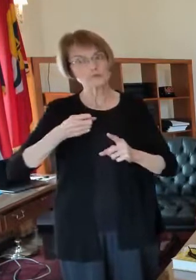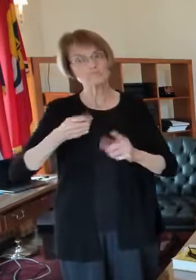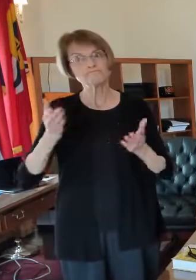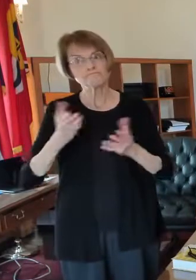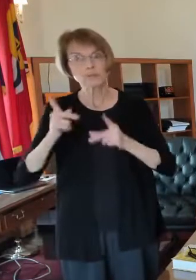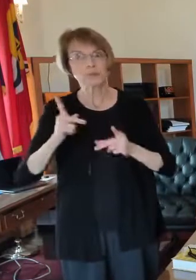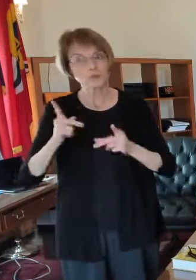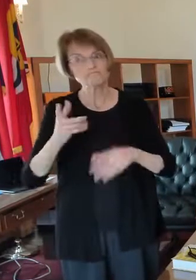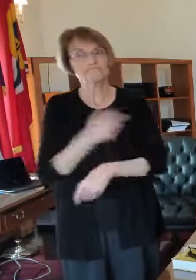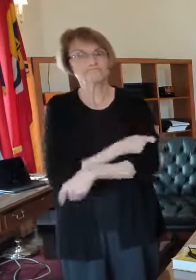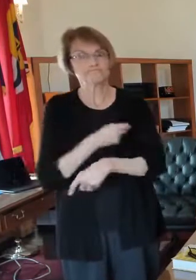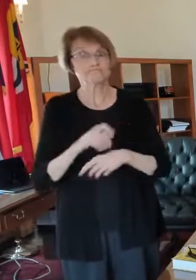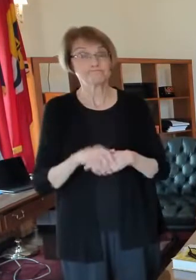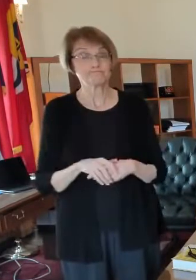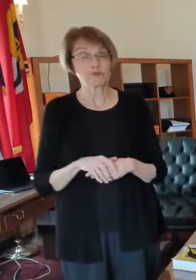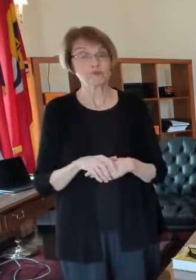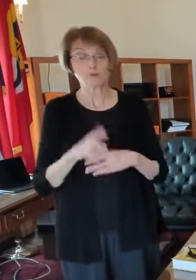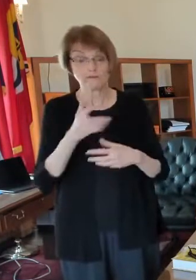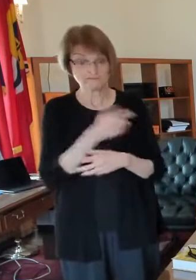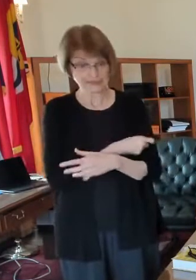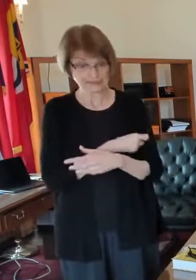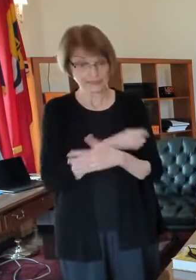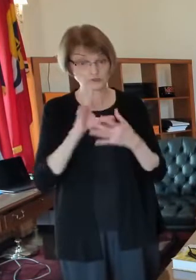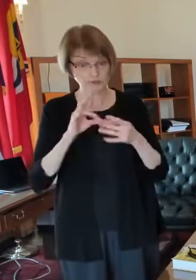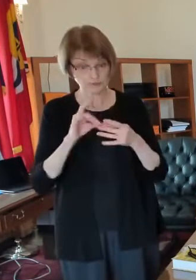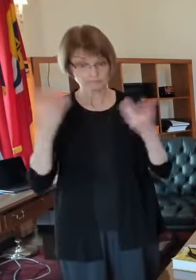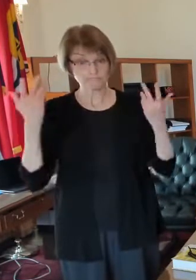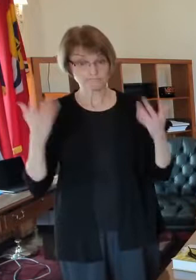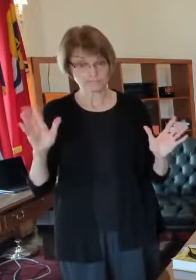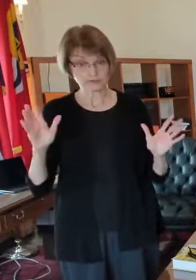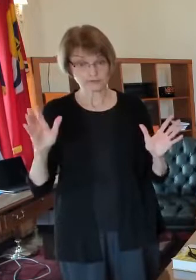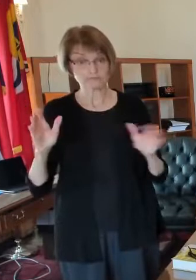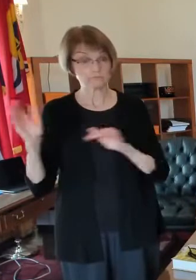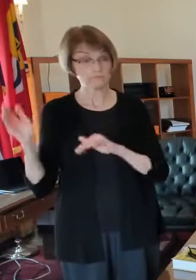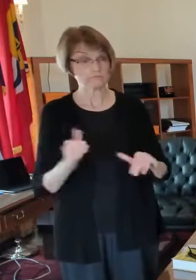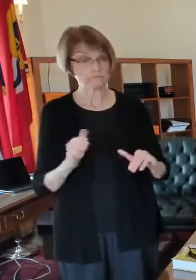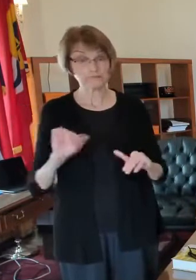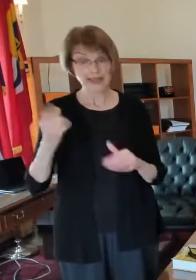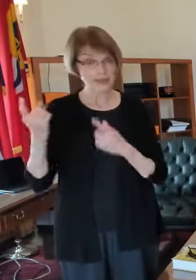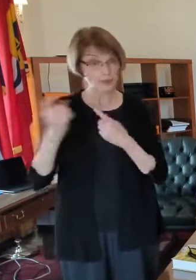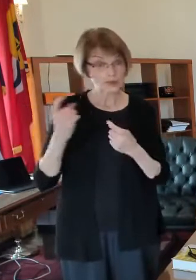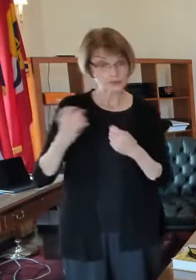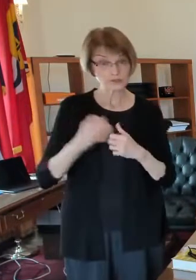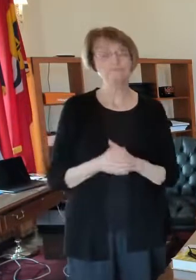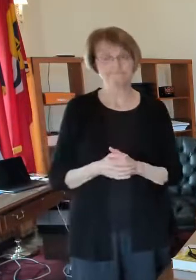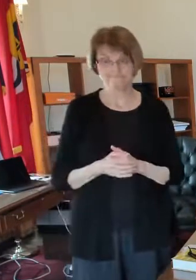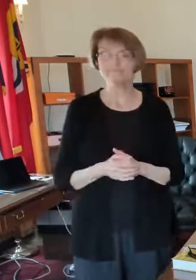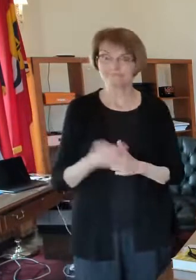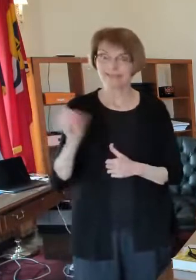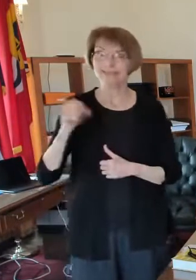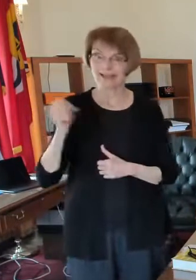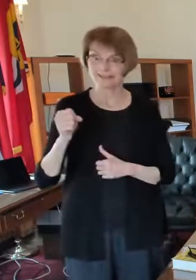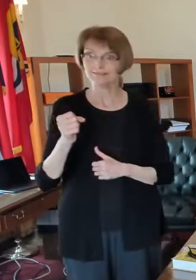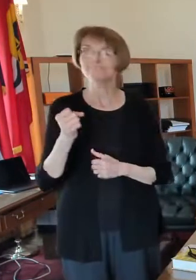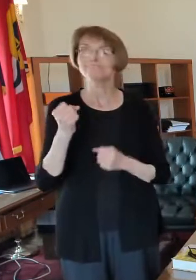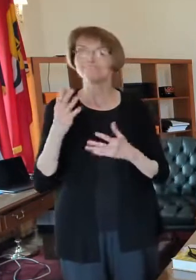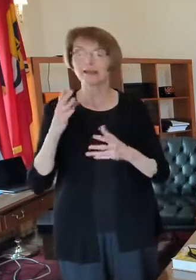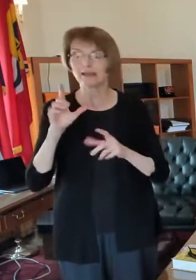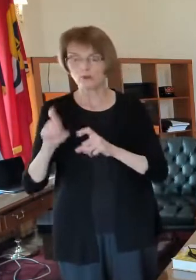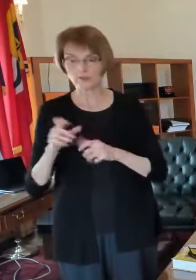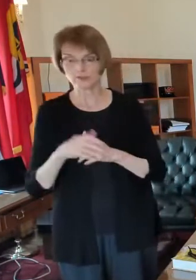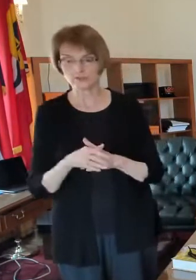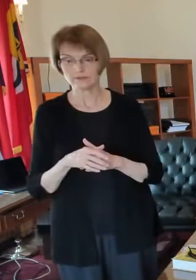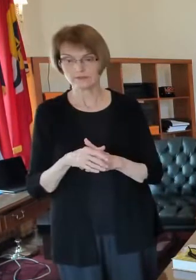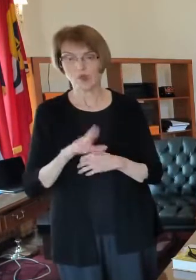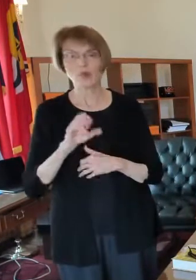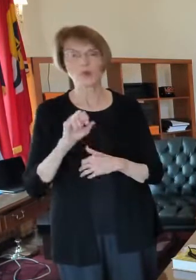that's vaccinations um do we have questions quite a few quite a few took care of the bush